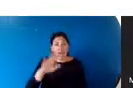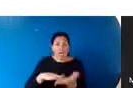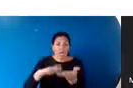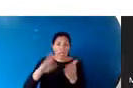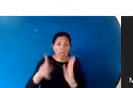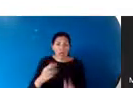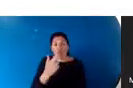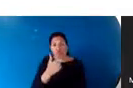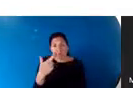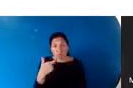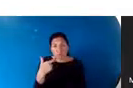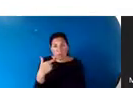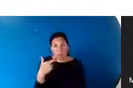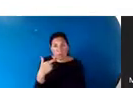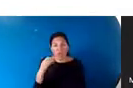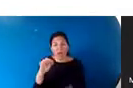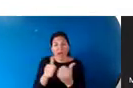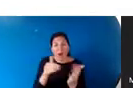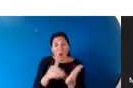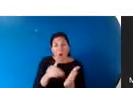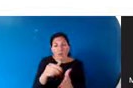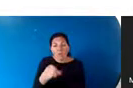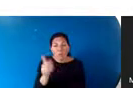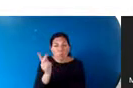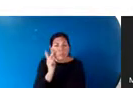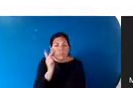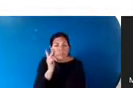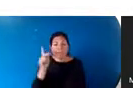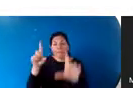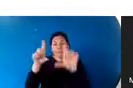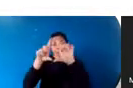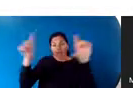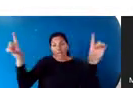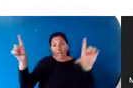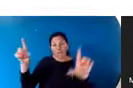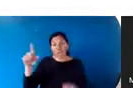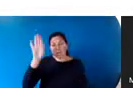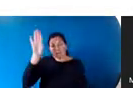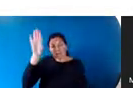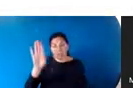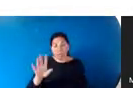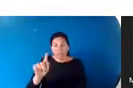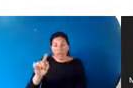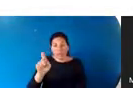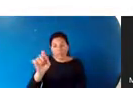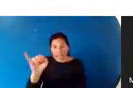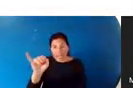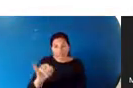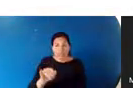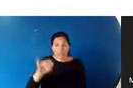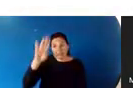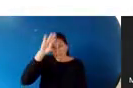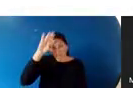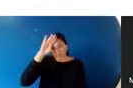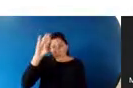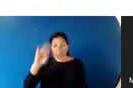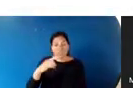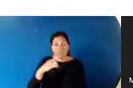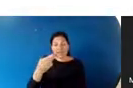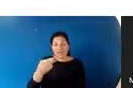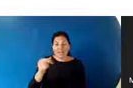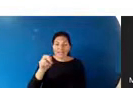Here's my question to you. How often did you see banners saying hailing taxi drivers and bus drivers and firefighters and cleaners as heroes?